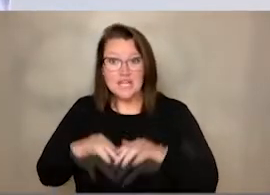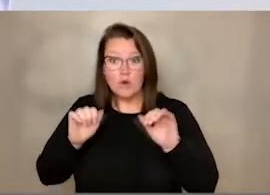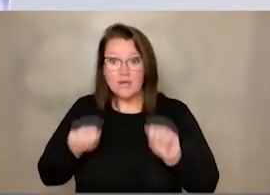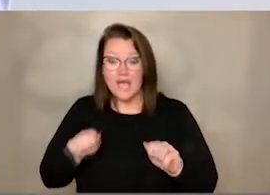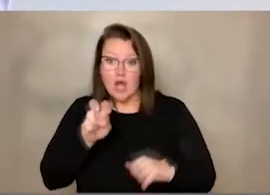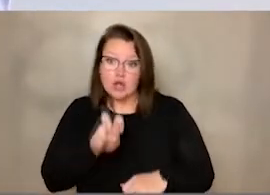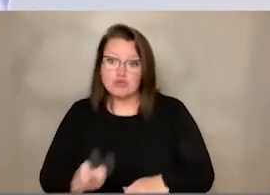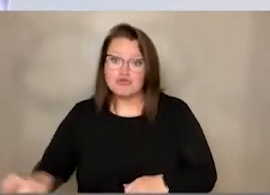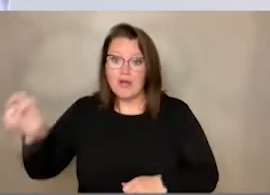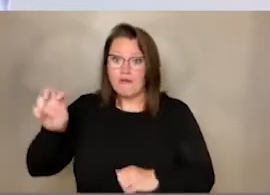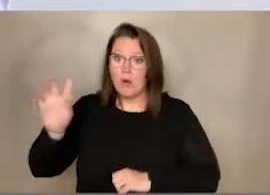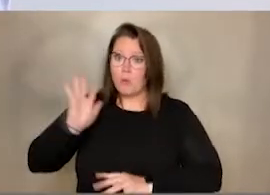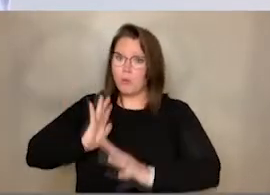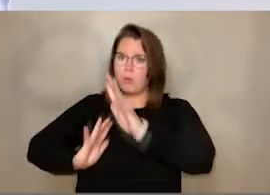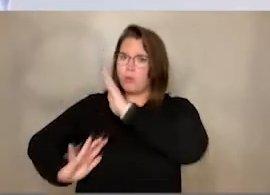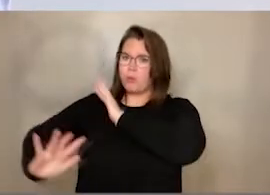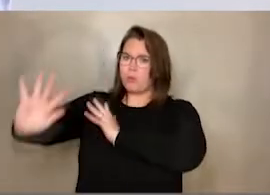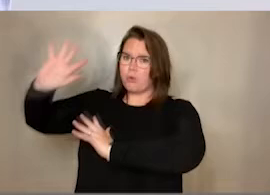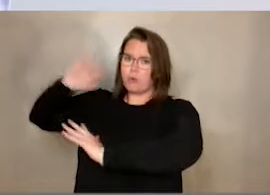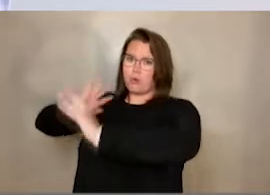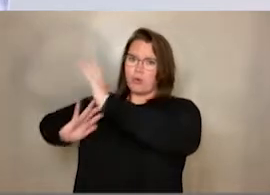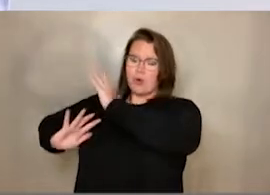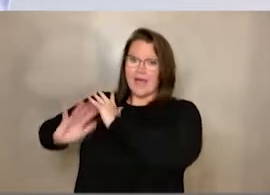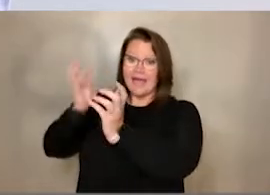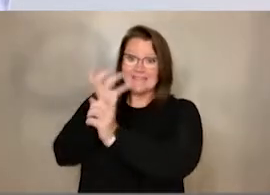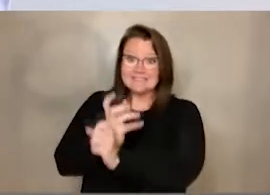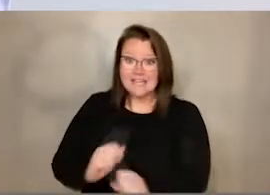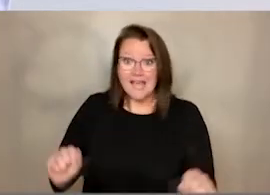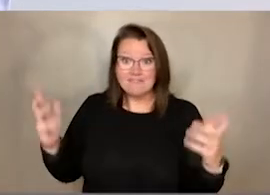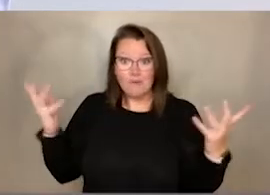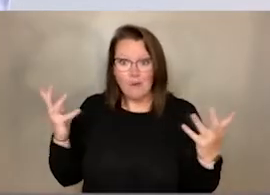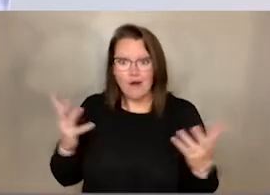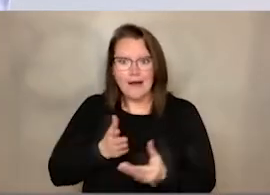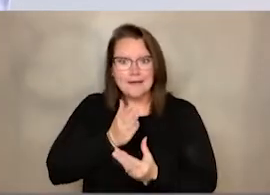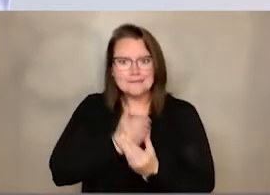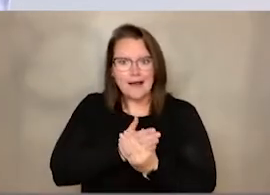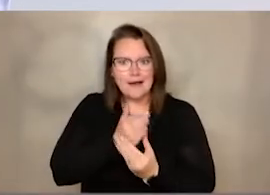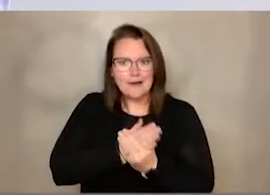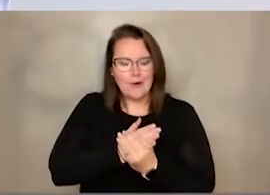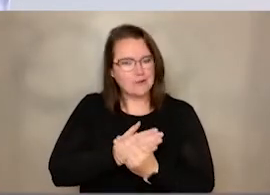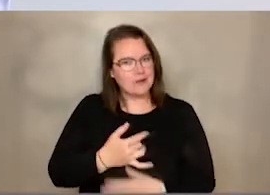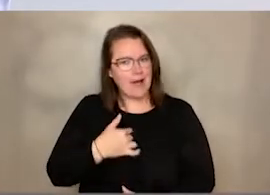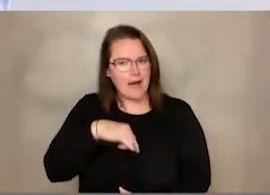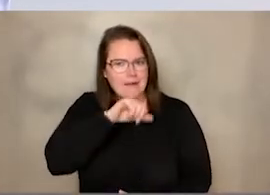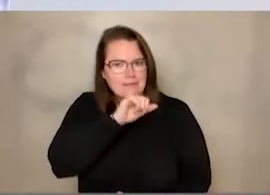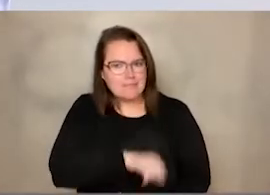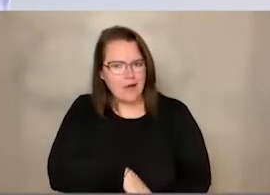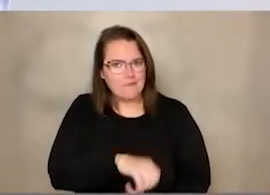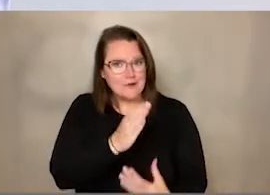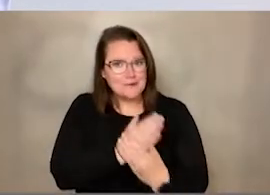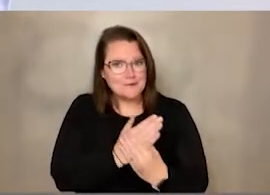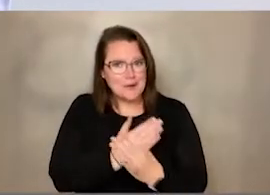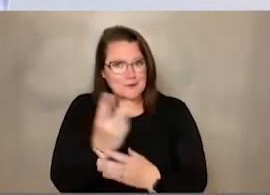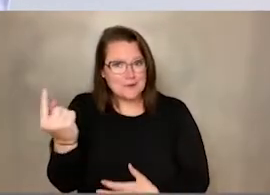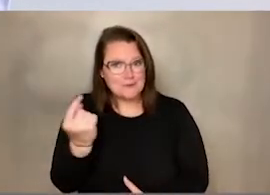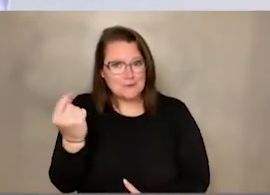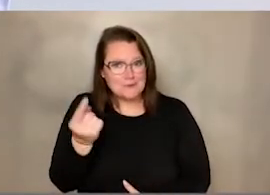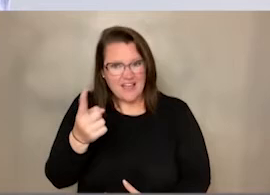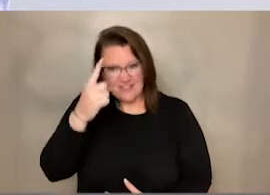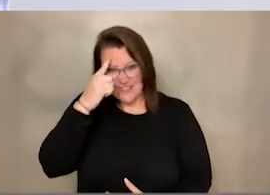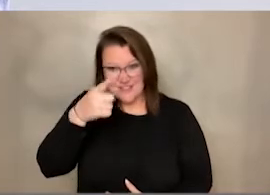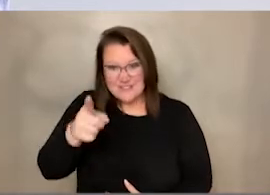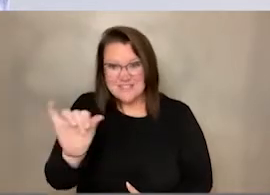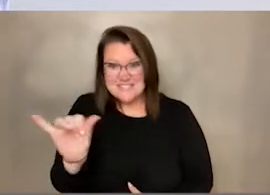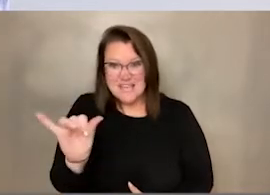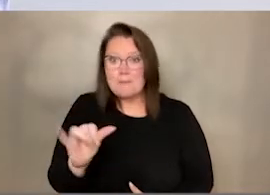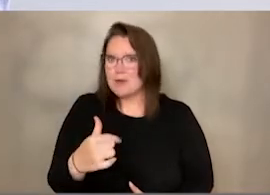time and save tacos. I can't imagine a world without Taco Tuesday, and I bet you can't either. So I'm really pulling